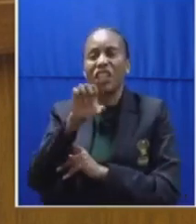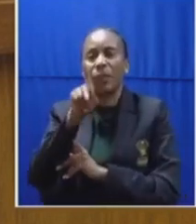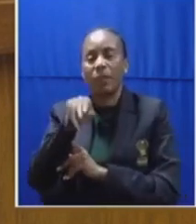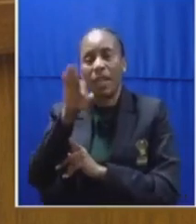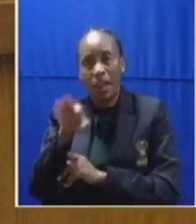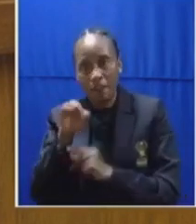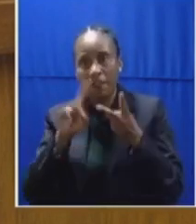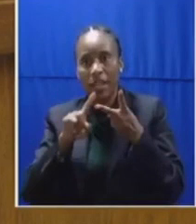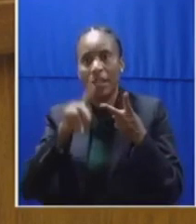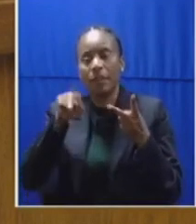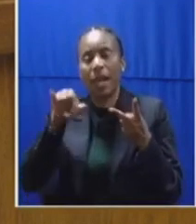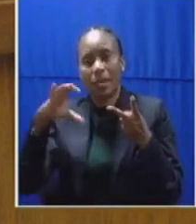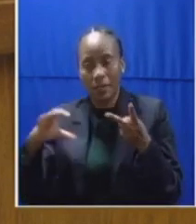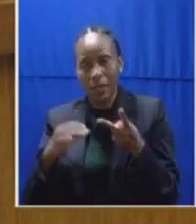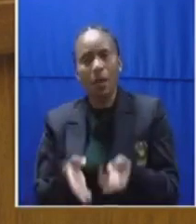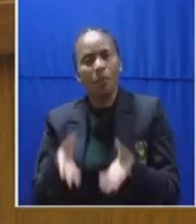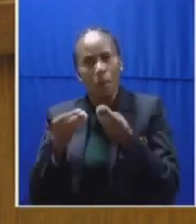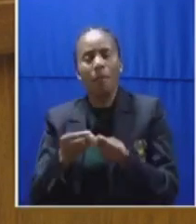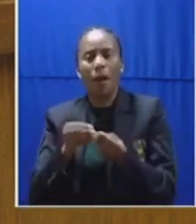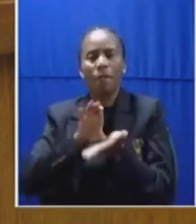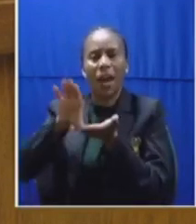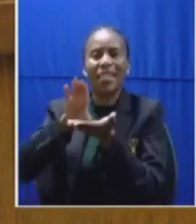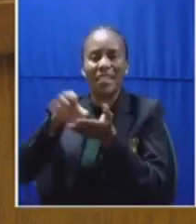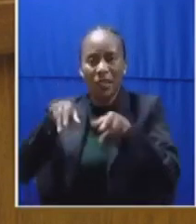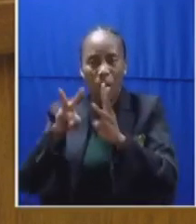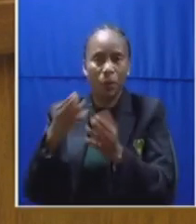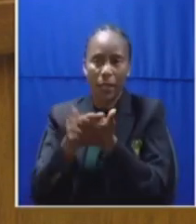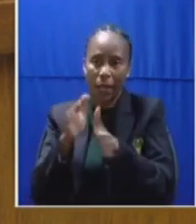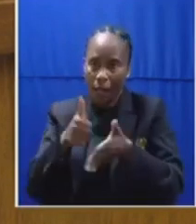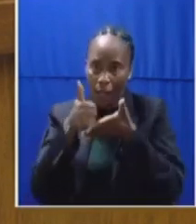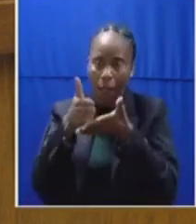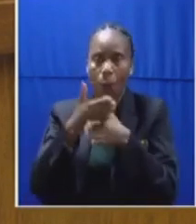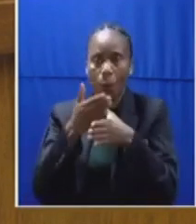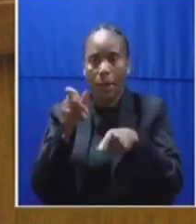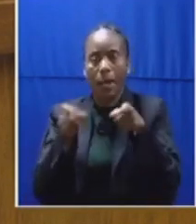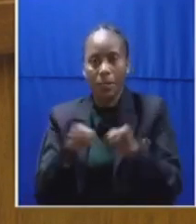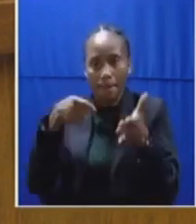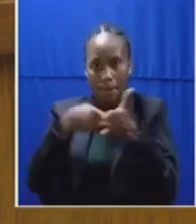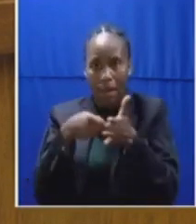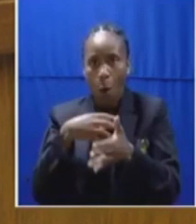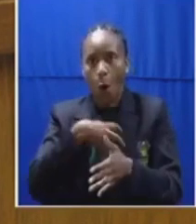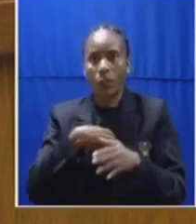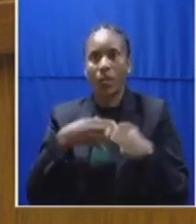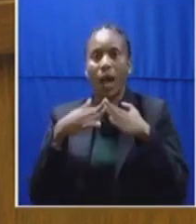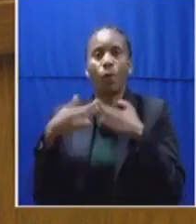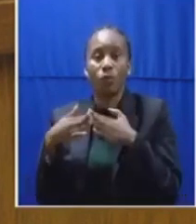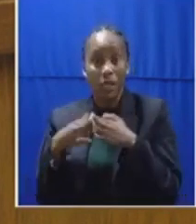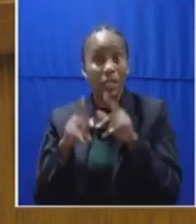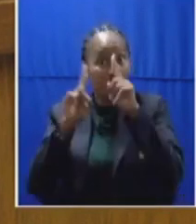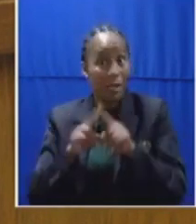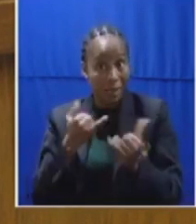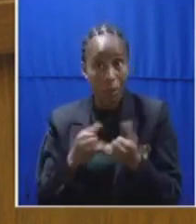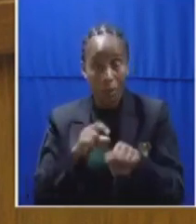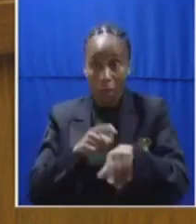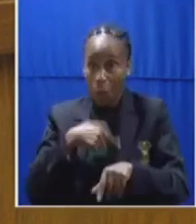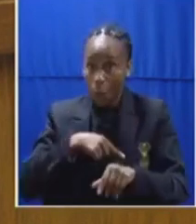develop a funding mechanism to assist servants to buy and own houses especially since we will expropriate land without compensation.